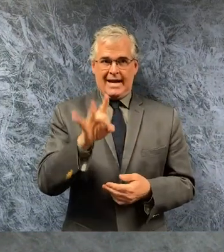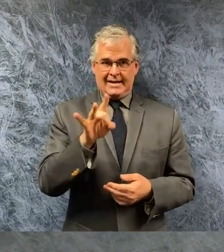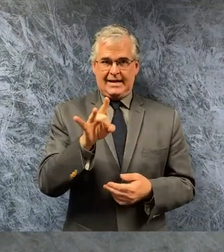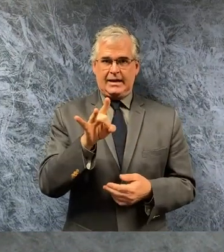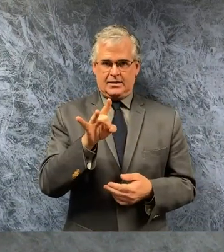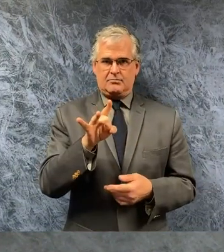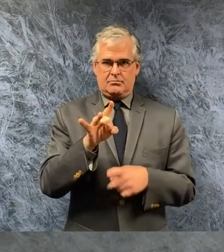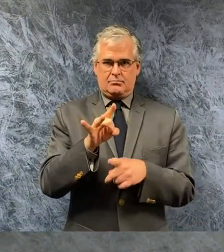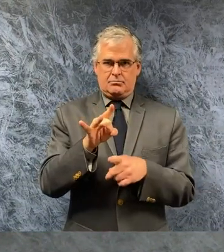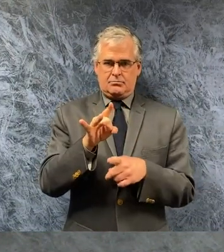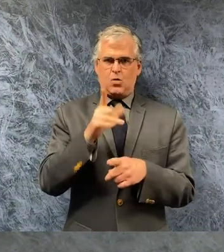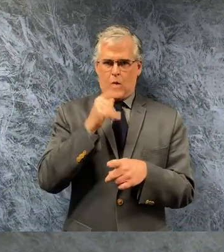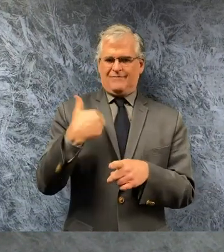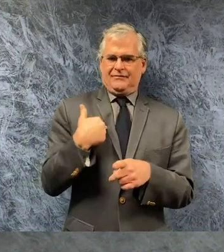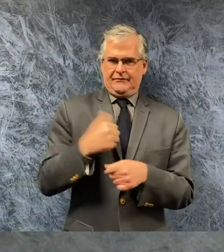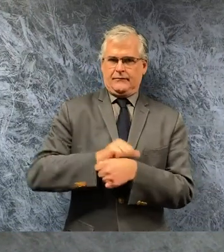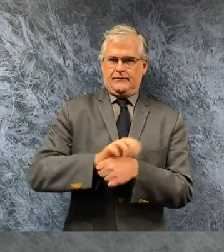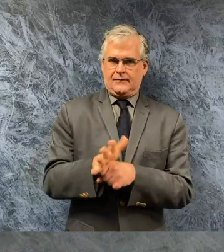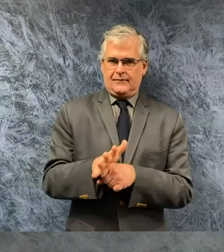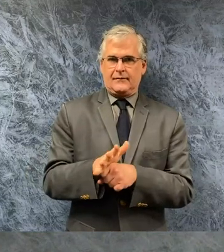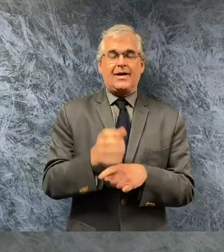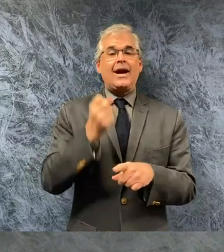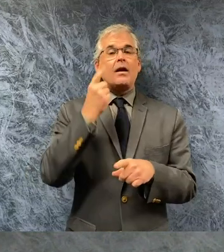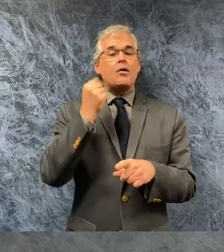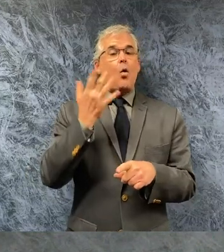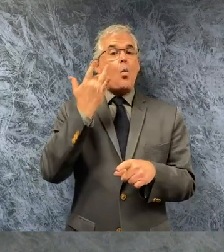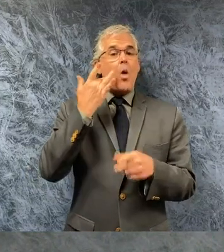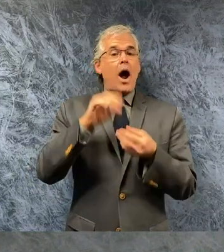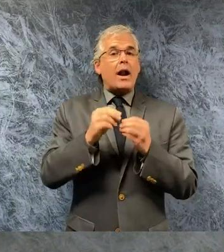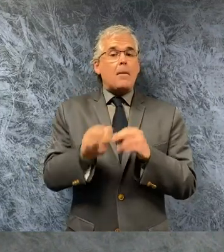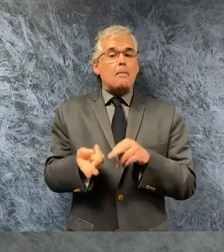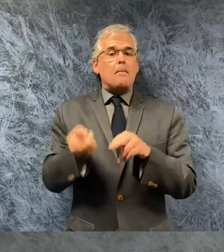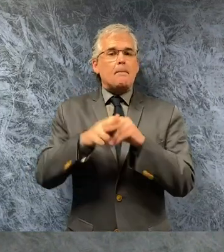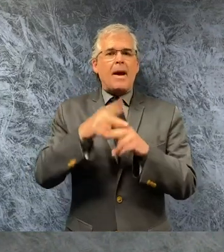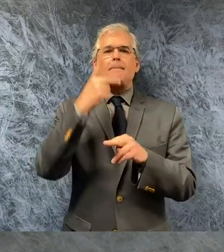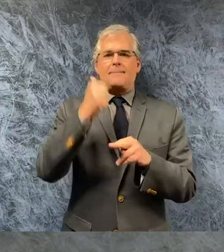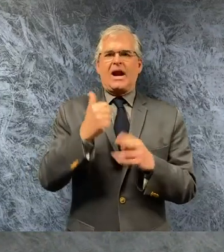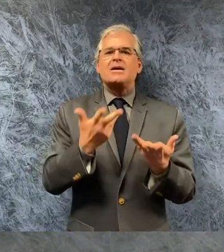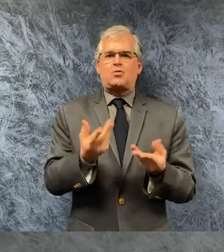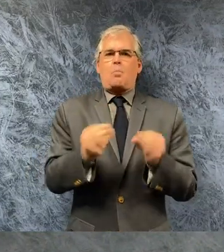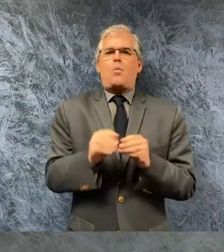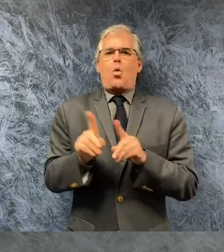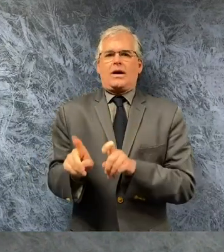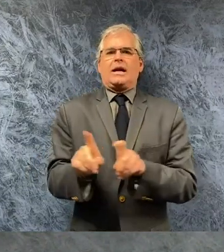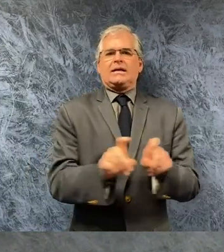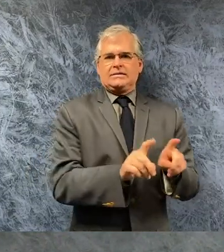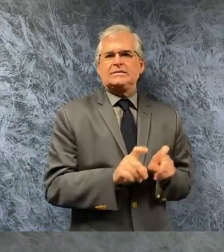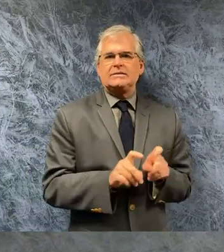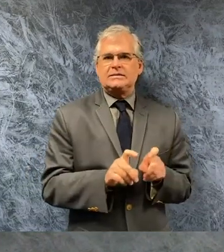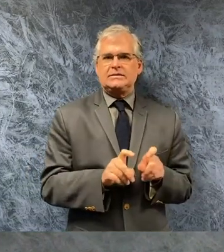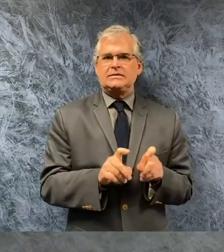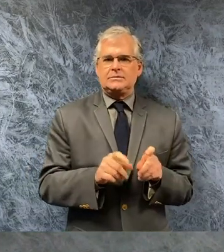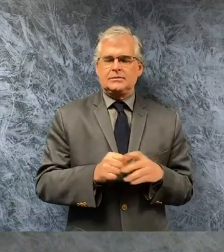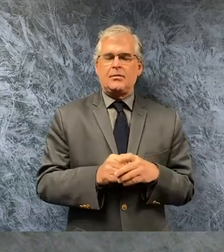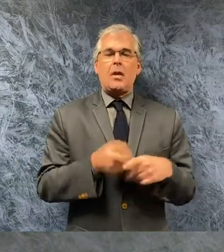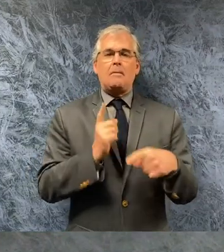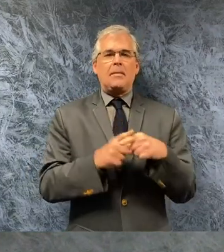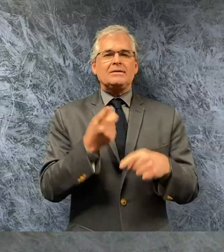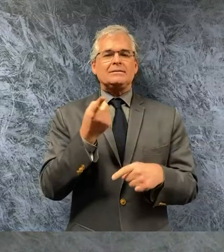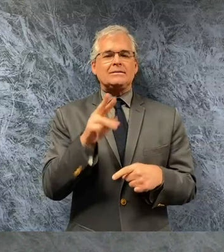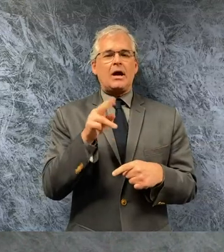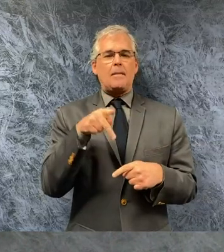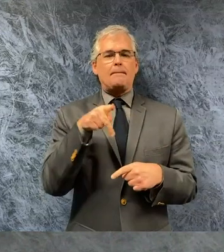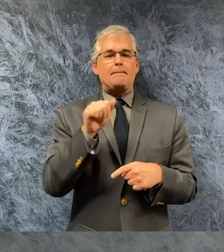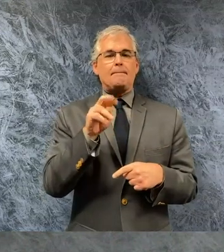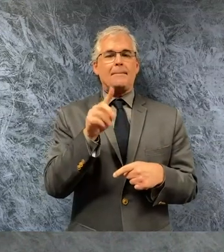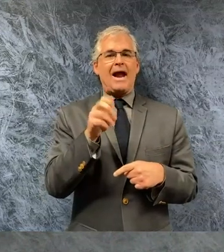uptick is our ability to test uh with you and lv and some of our other partners doing the testing and dr pandori and the north making